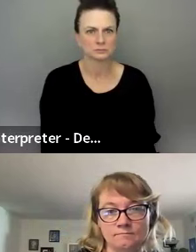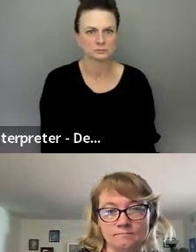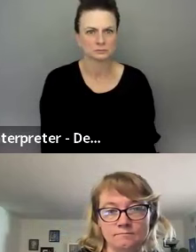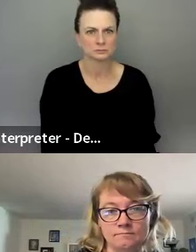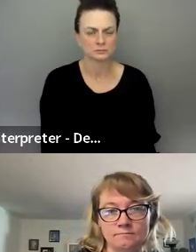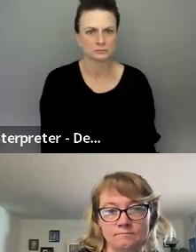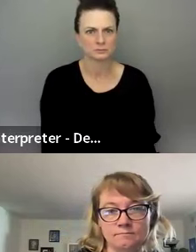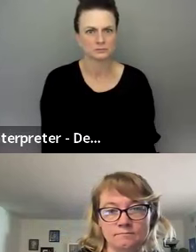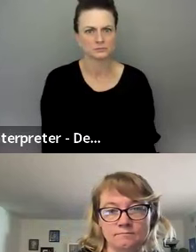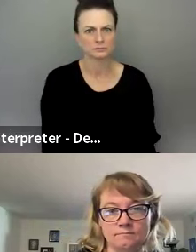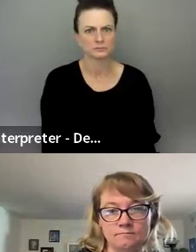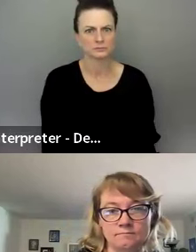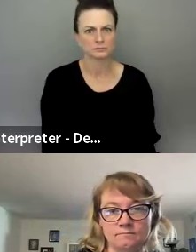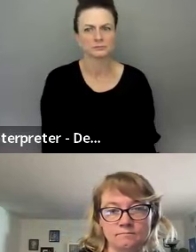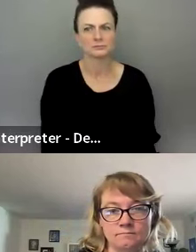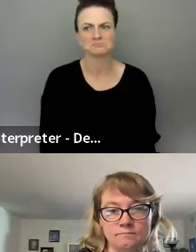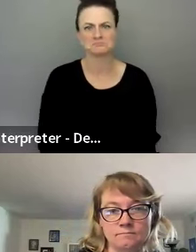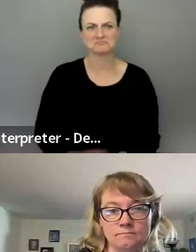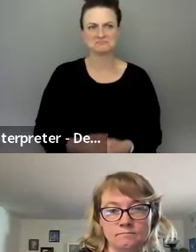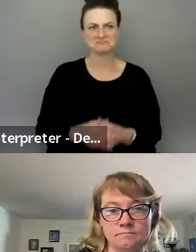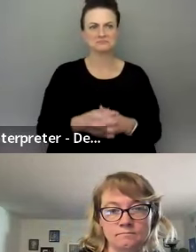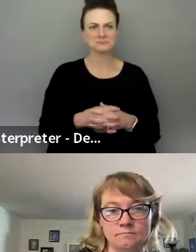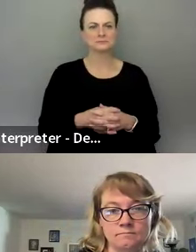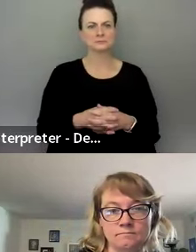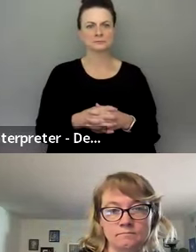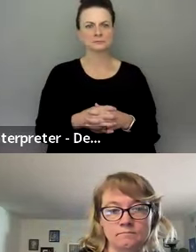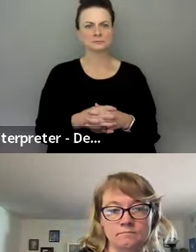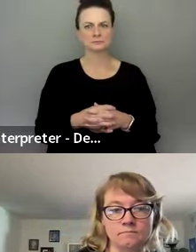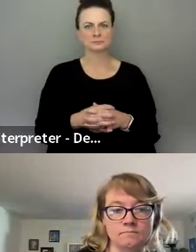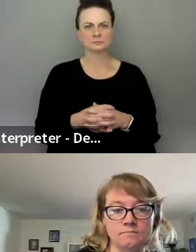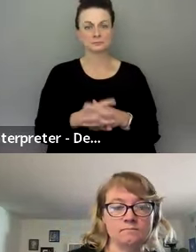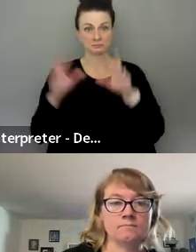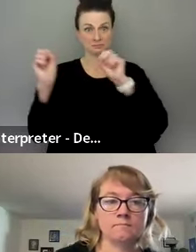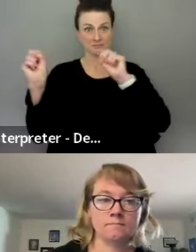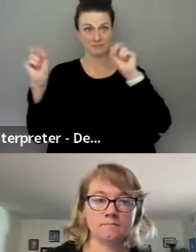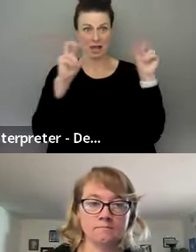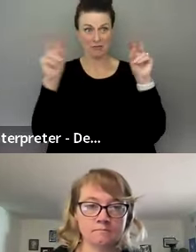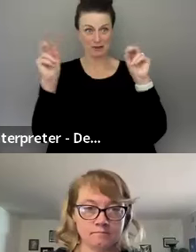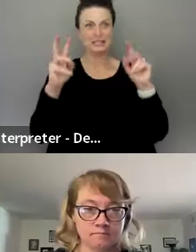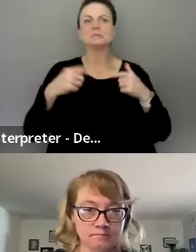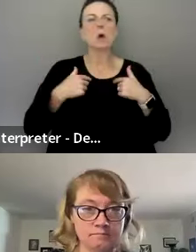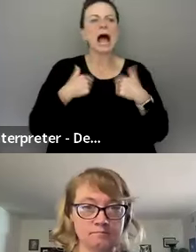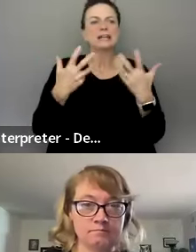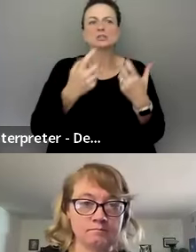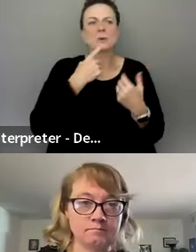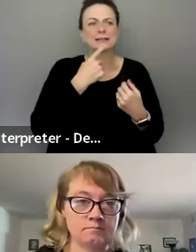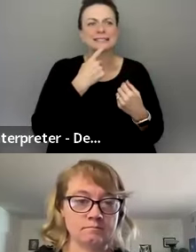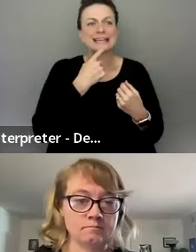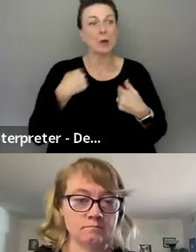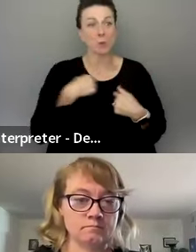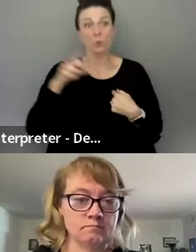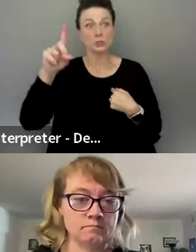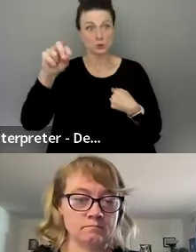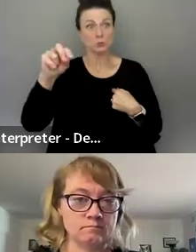So what worked with that social media campaign? What do you think worked? Catherine? No, I just wanted to say we, we do